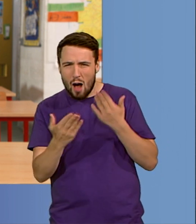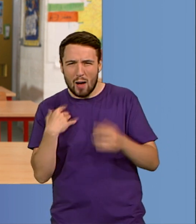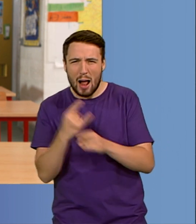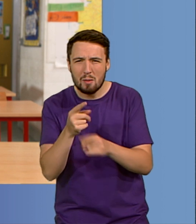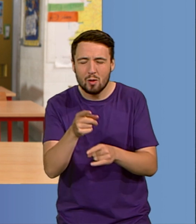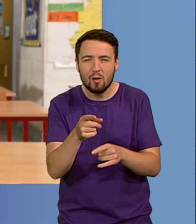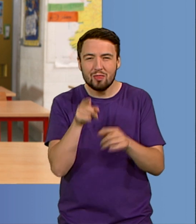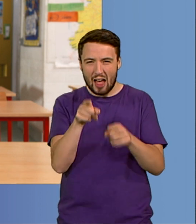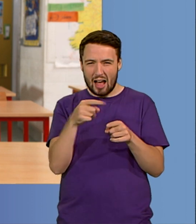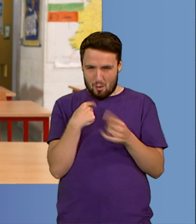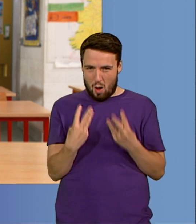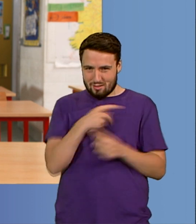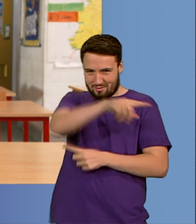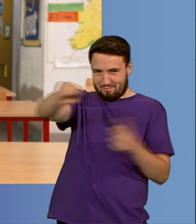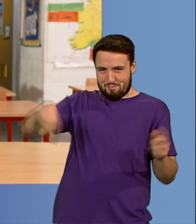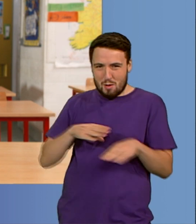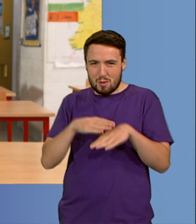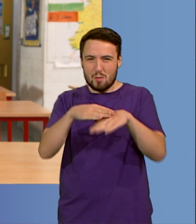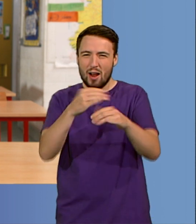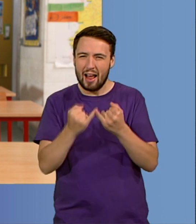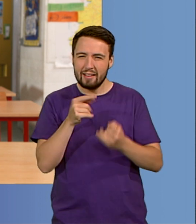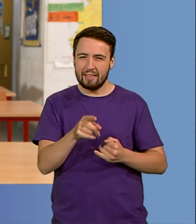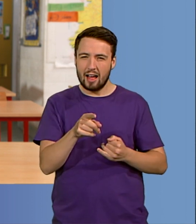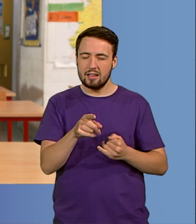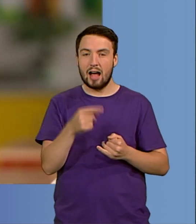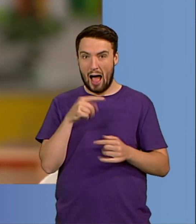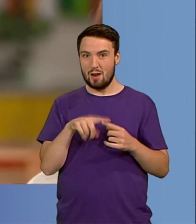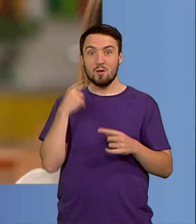to do. And I got some great M&Ms from the White House. I keep them safe.